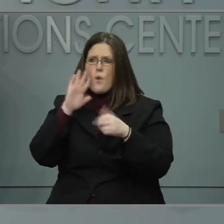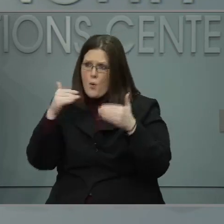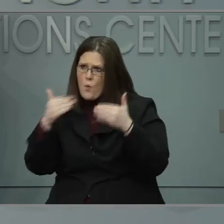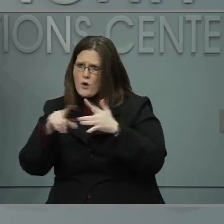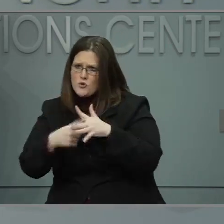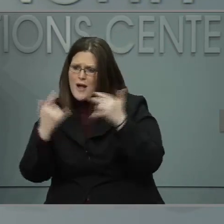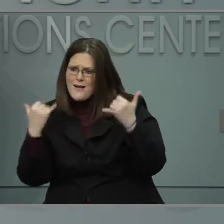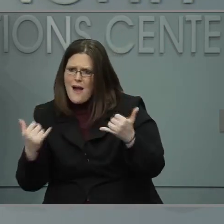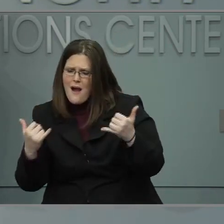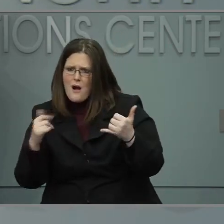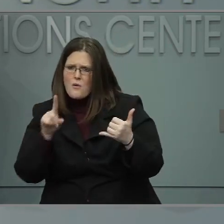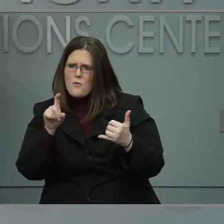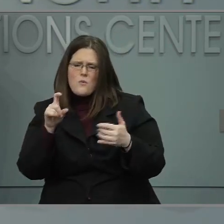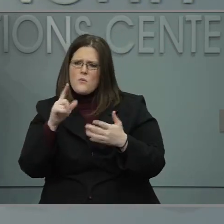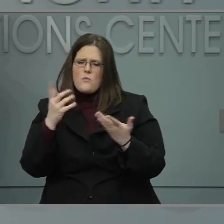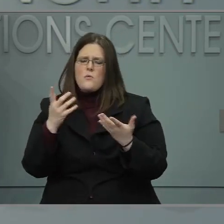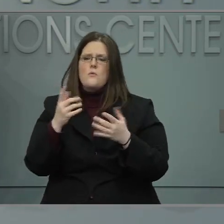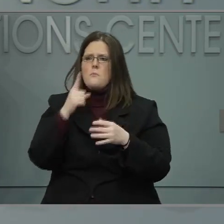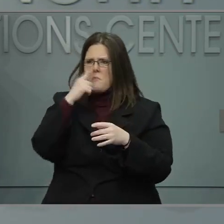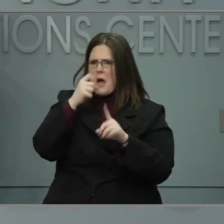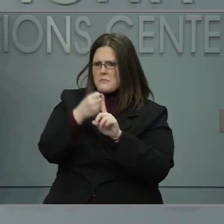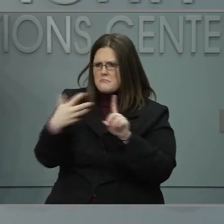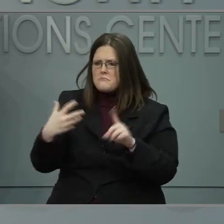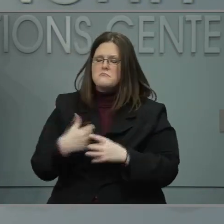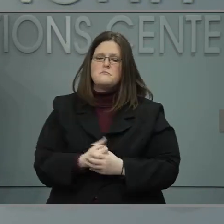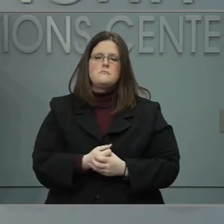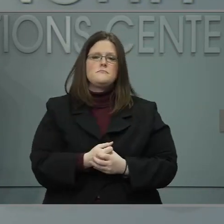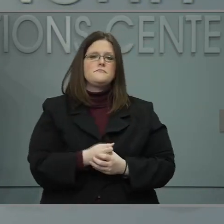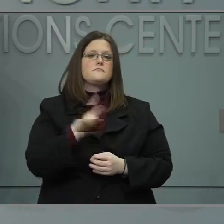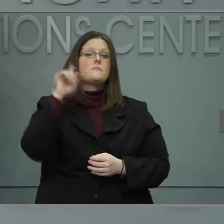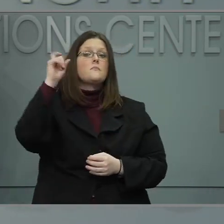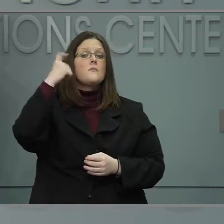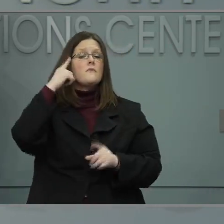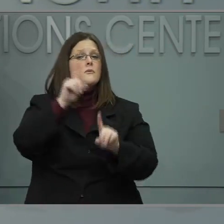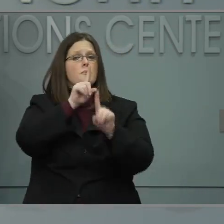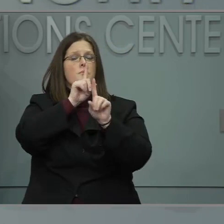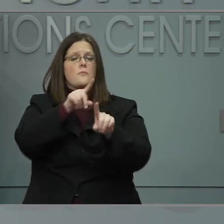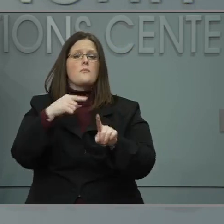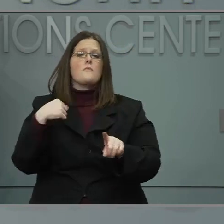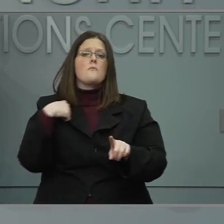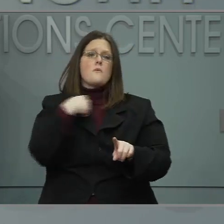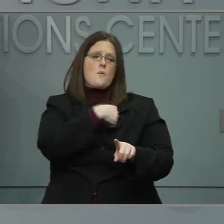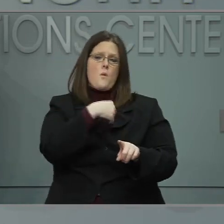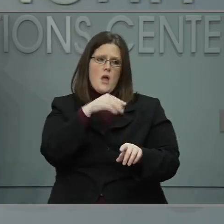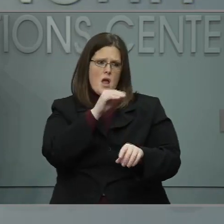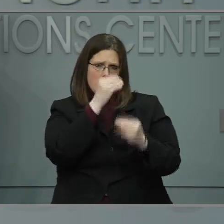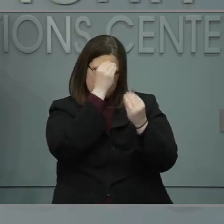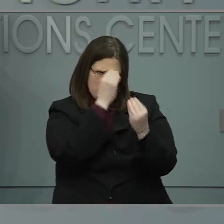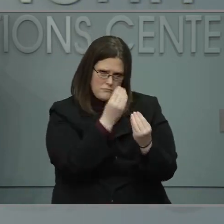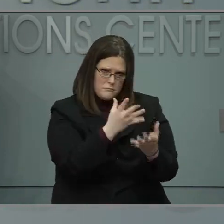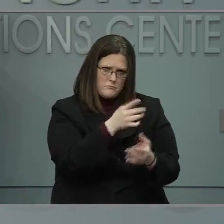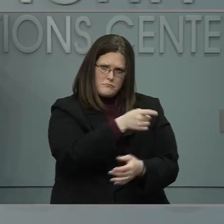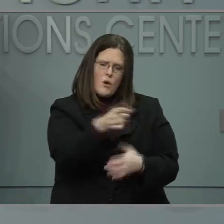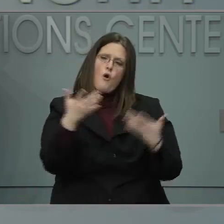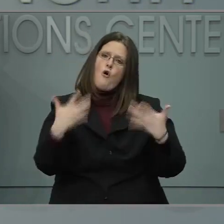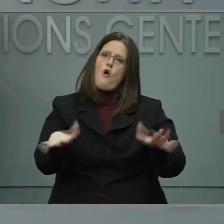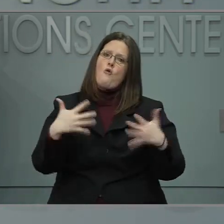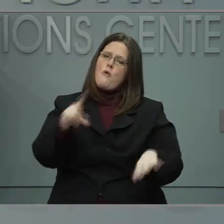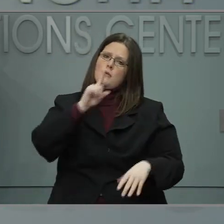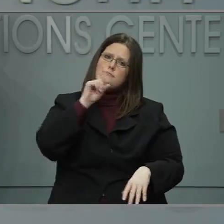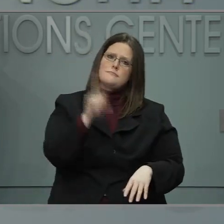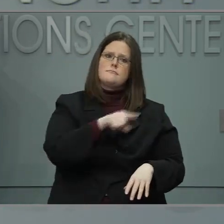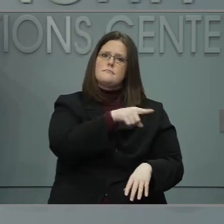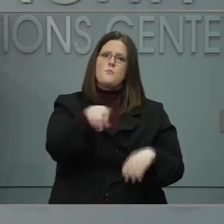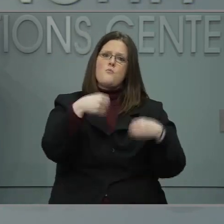we're telling our providers that we expect them to distribute vaccines based on percentage people